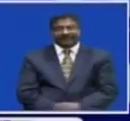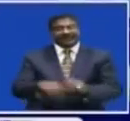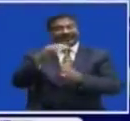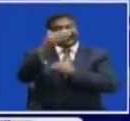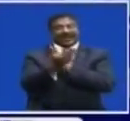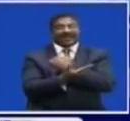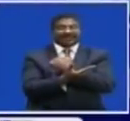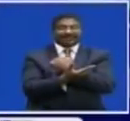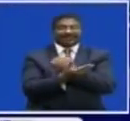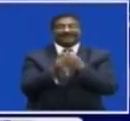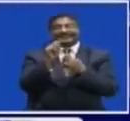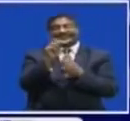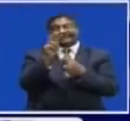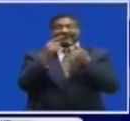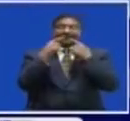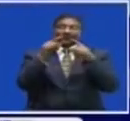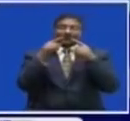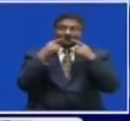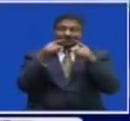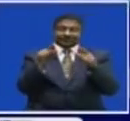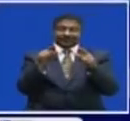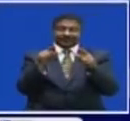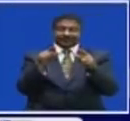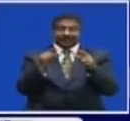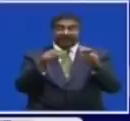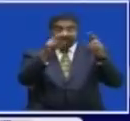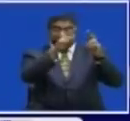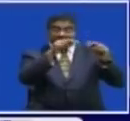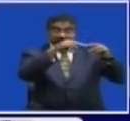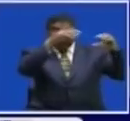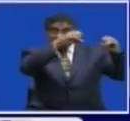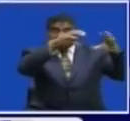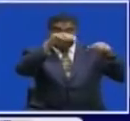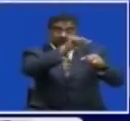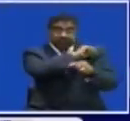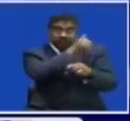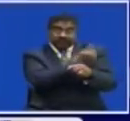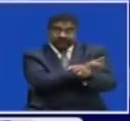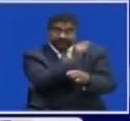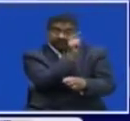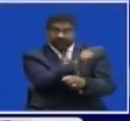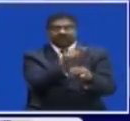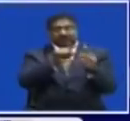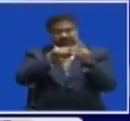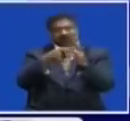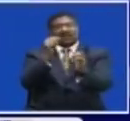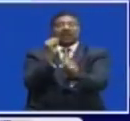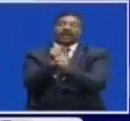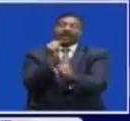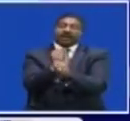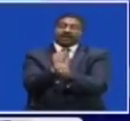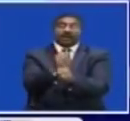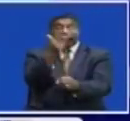Welcome back to ZNBC TV's Main Evening News Now, the Rural Electrification Authority RIA has started construction works